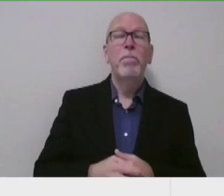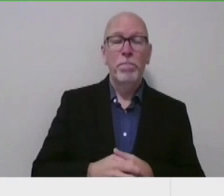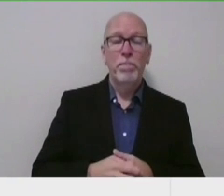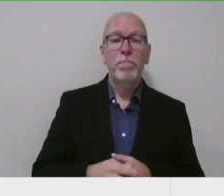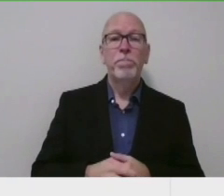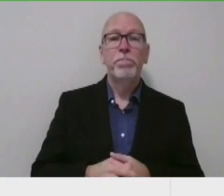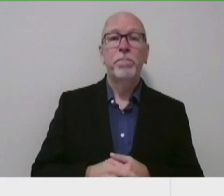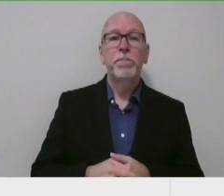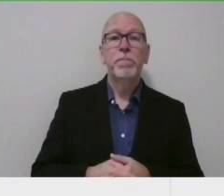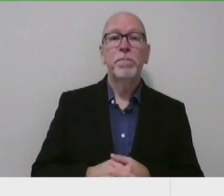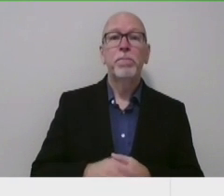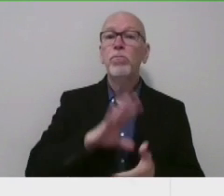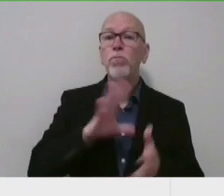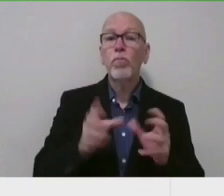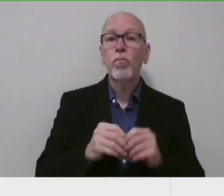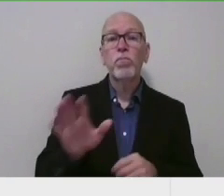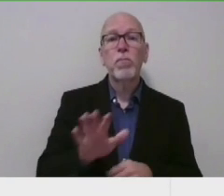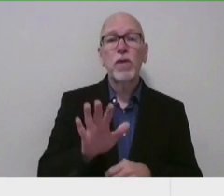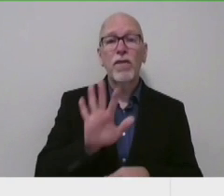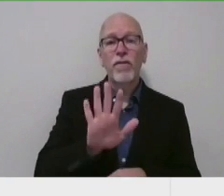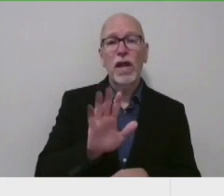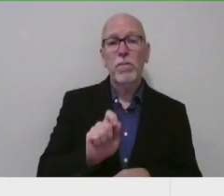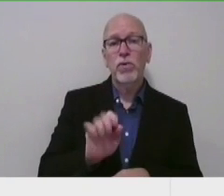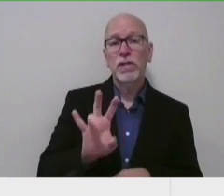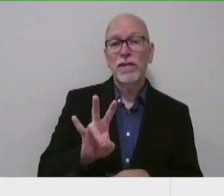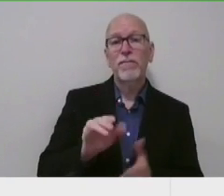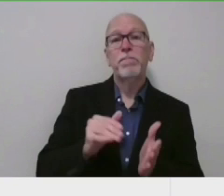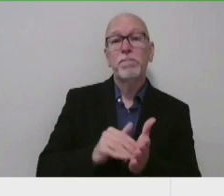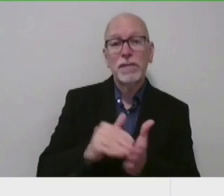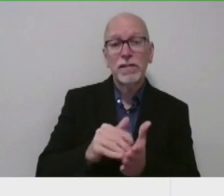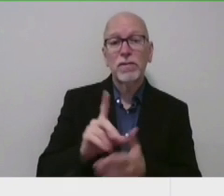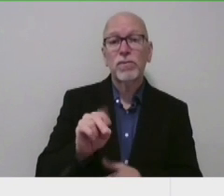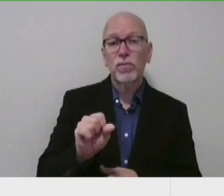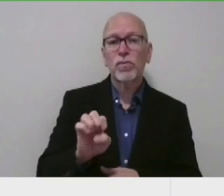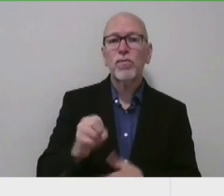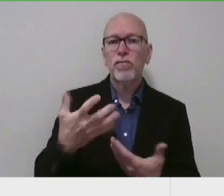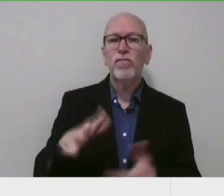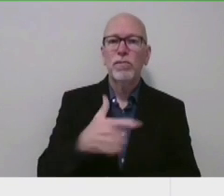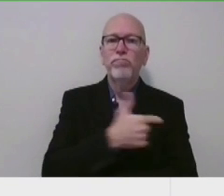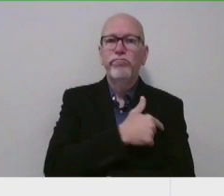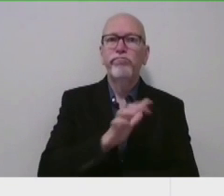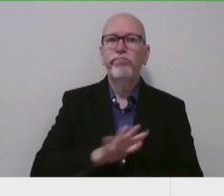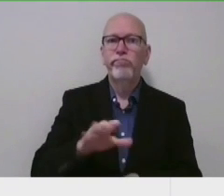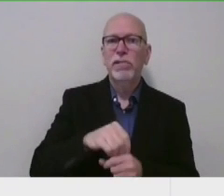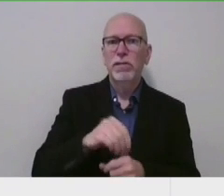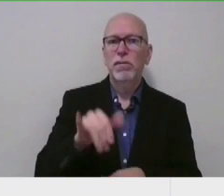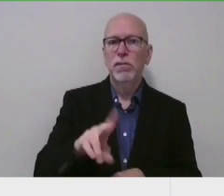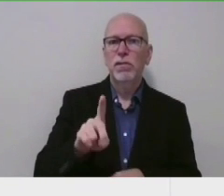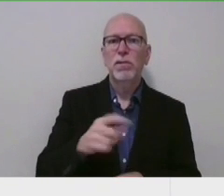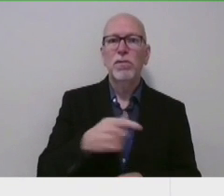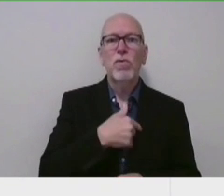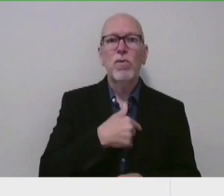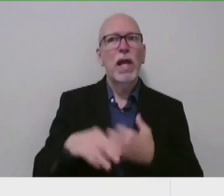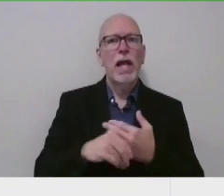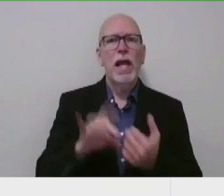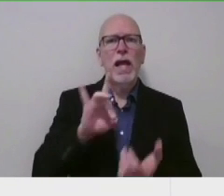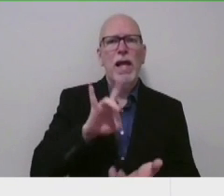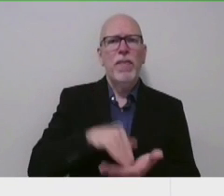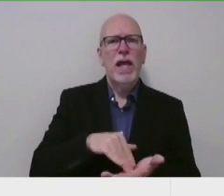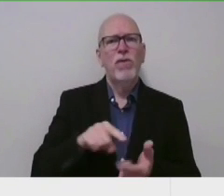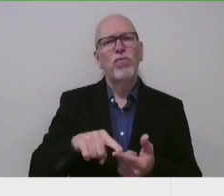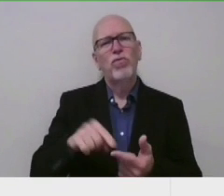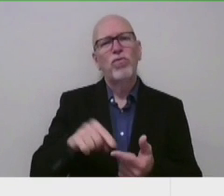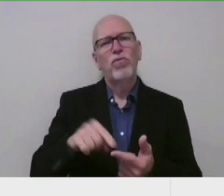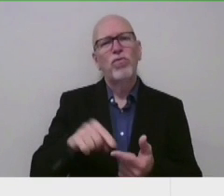In total, nearly 5.7 million doses have been administered across the state and we are adding 8,000 to 10,000